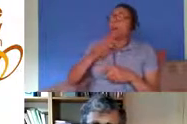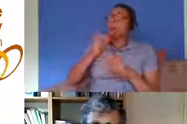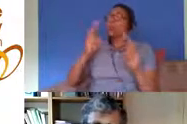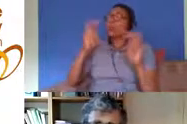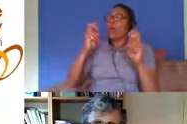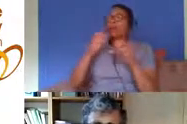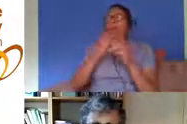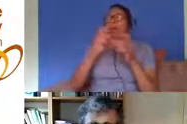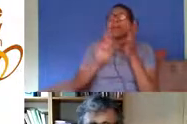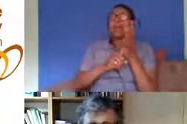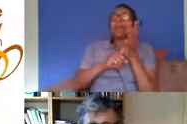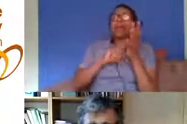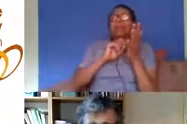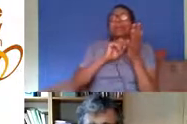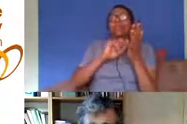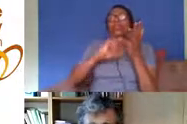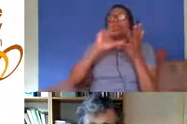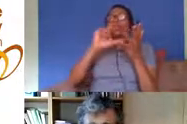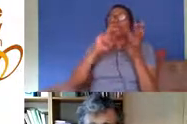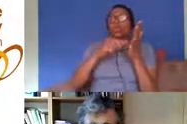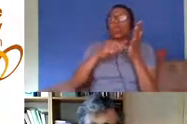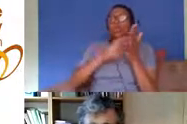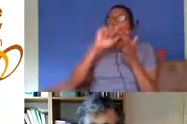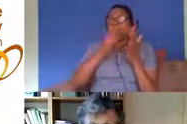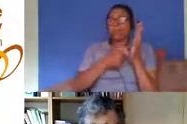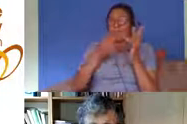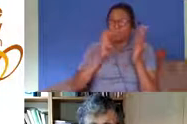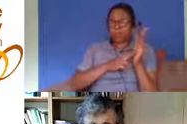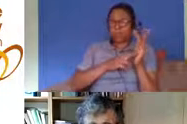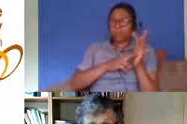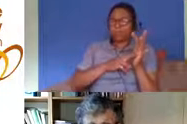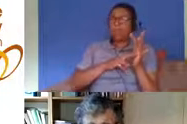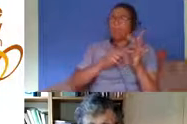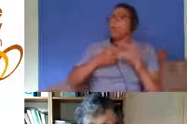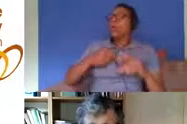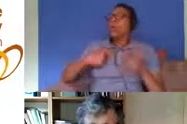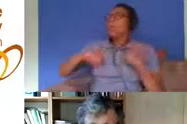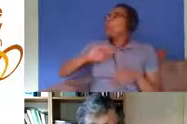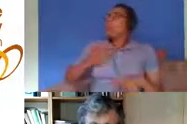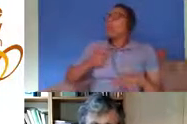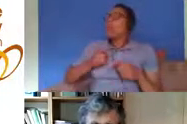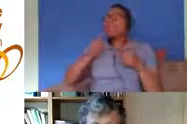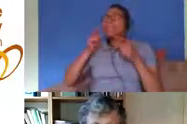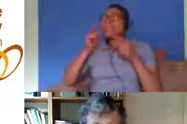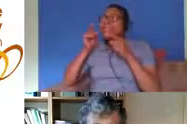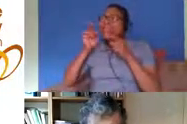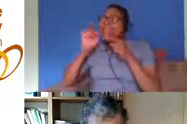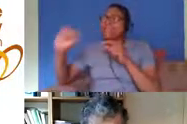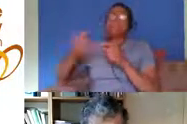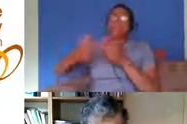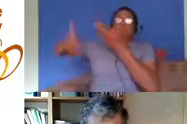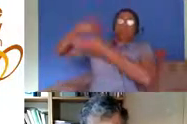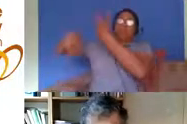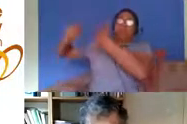want it to be his story that records history we want it to be our story that records history so you you very much